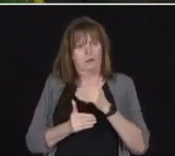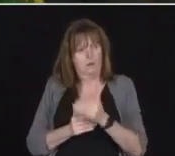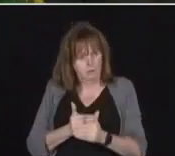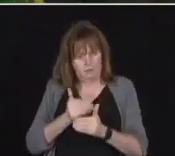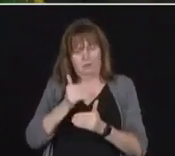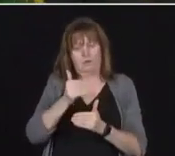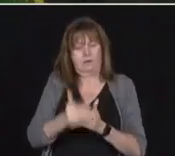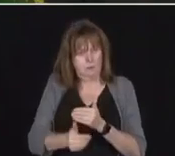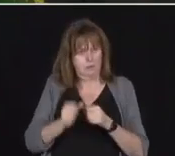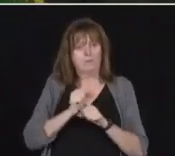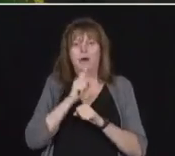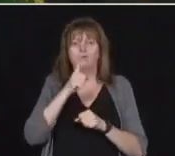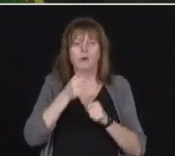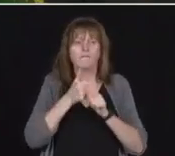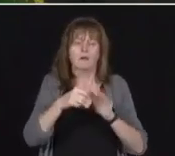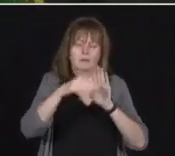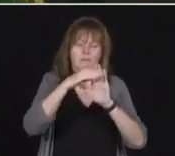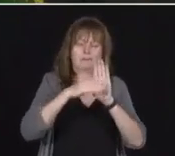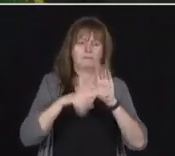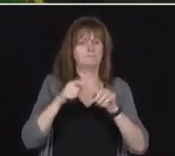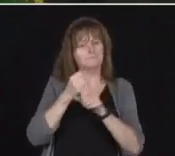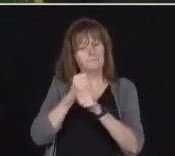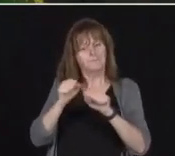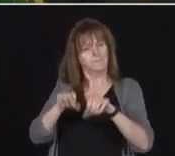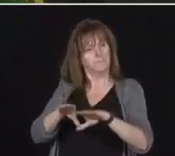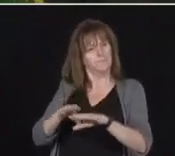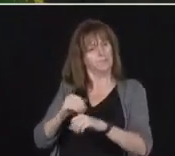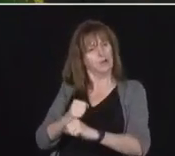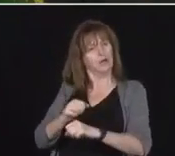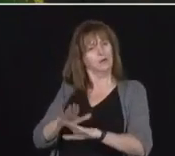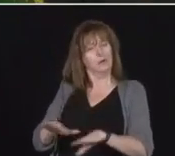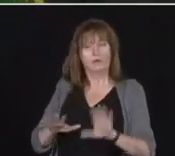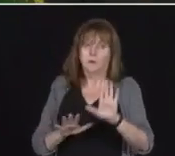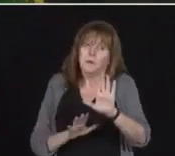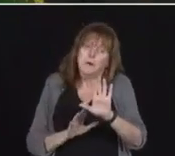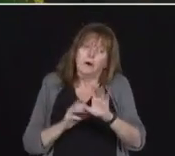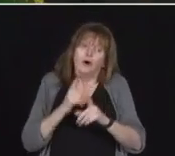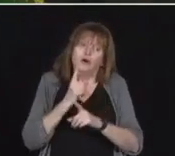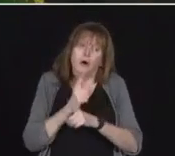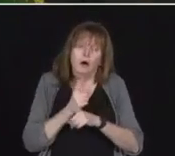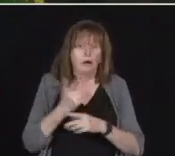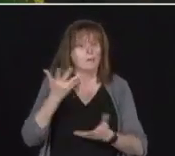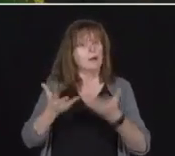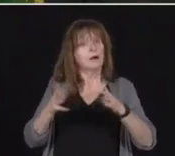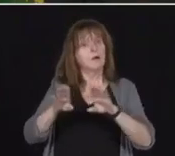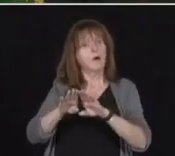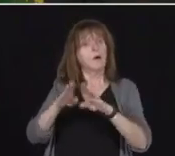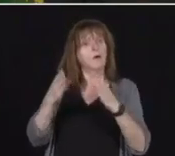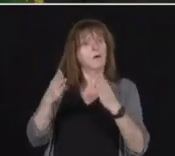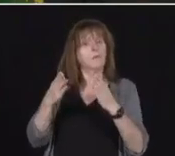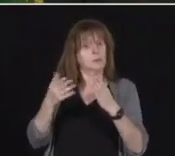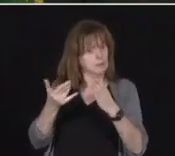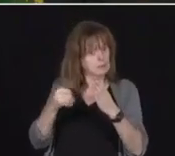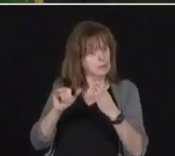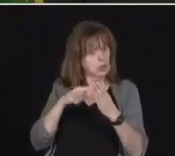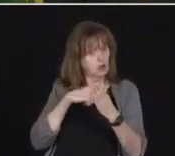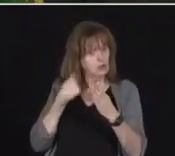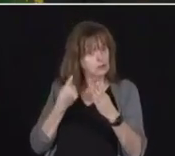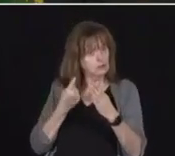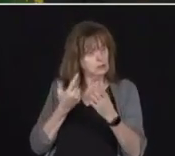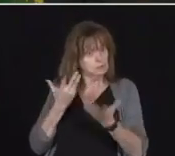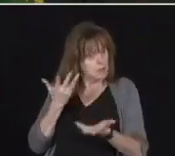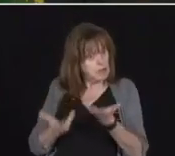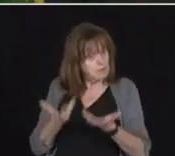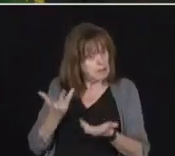all options on the table. Now, you are right to note that there could be risk, of course, in the fall, in the context of a second wave or